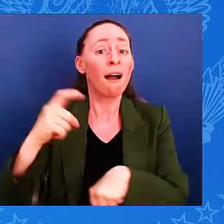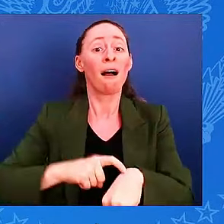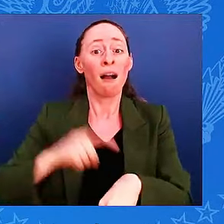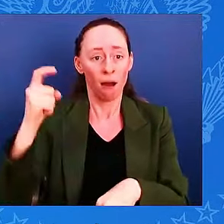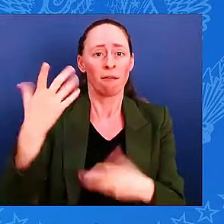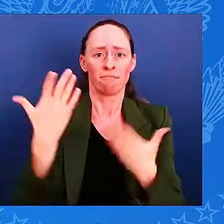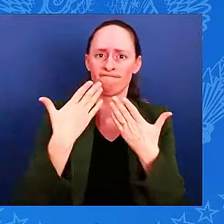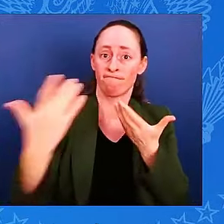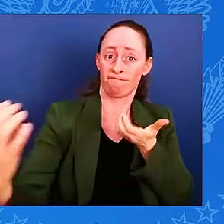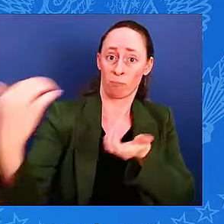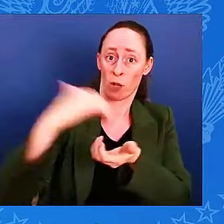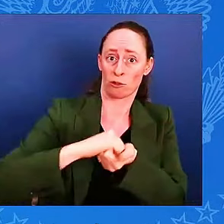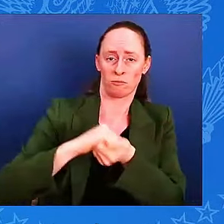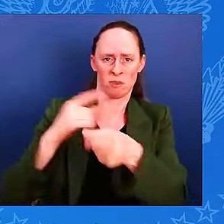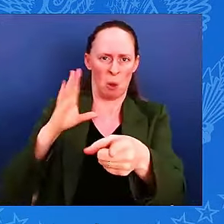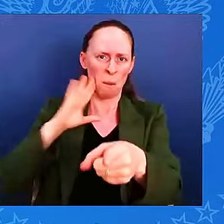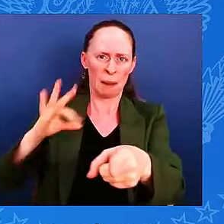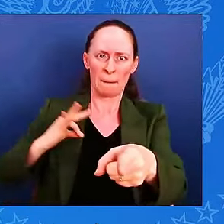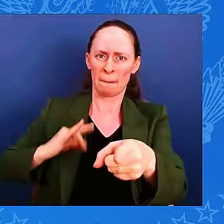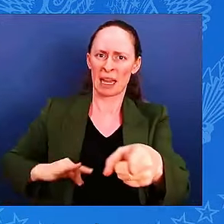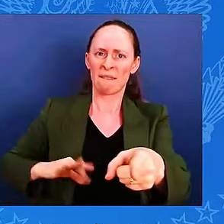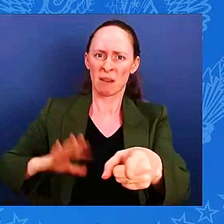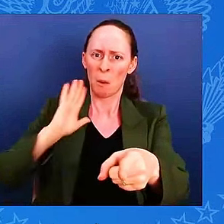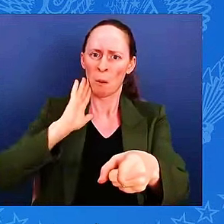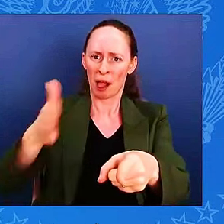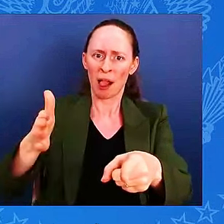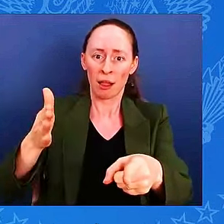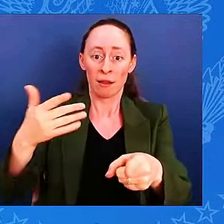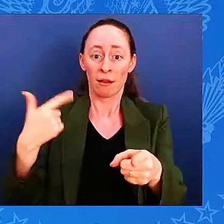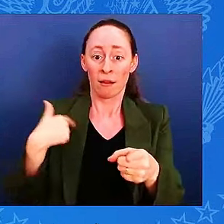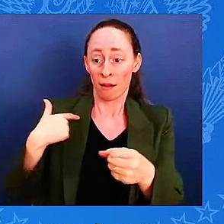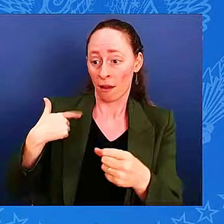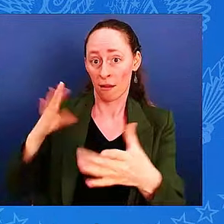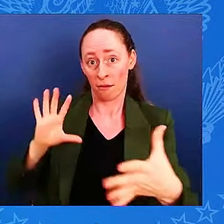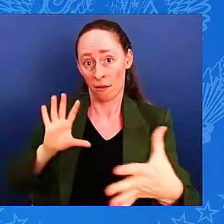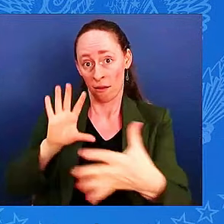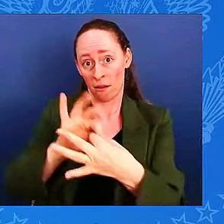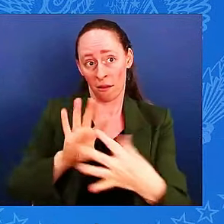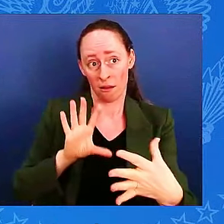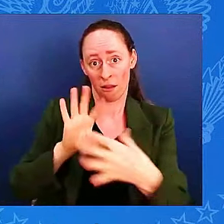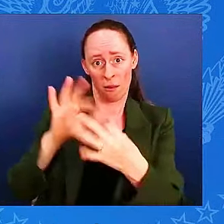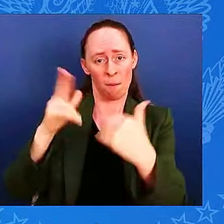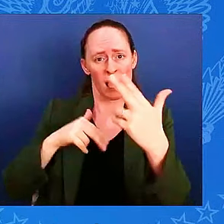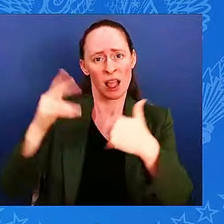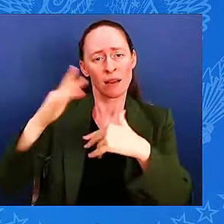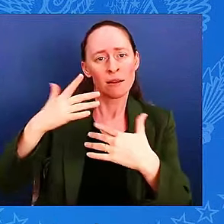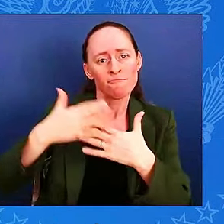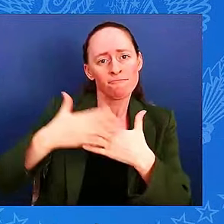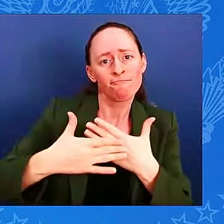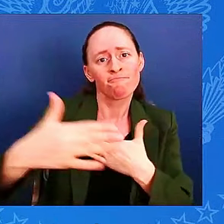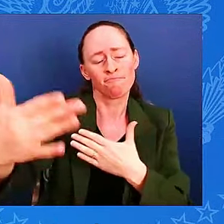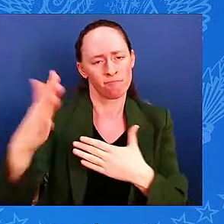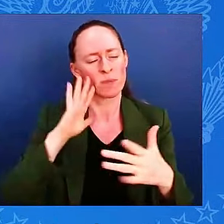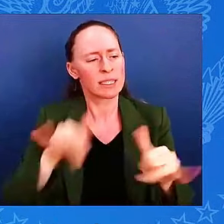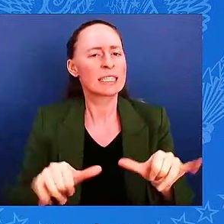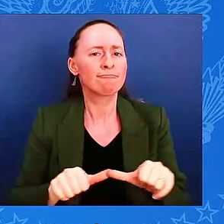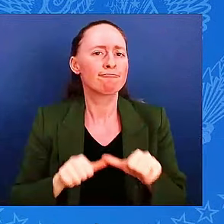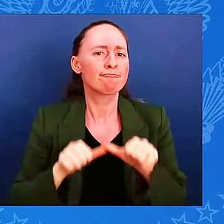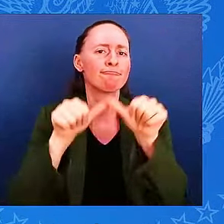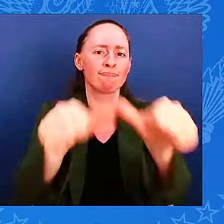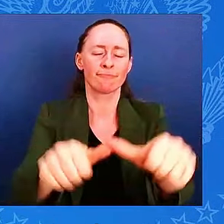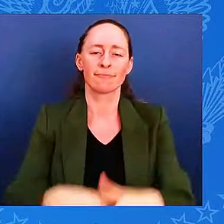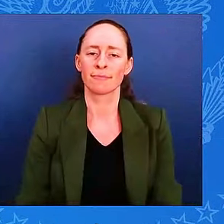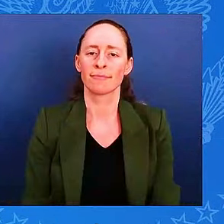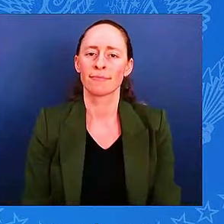-scale reconstruction. Security and prosperity are entirely intertwined